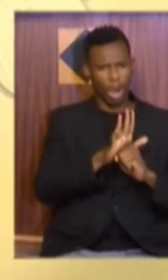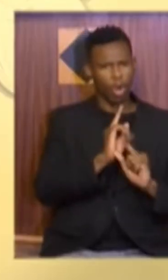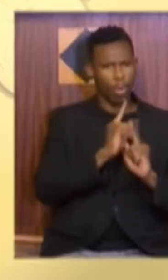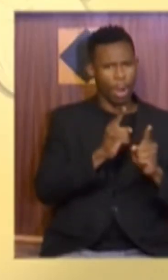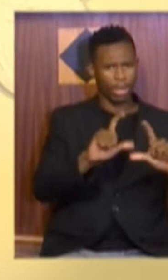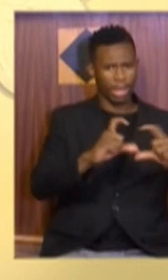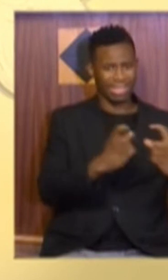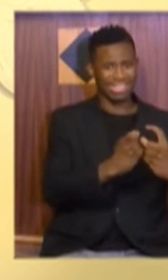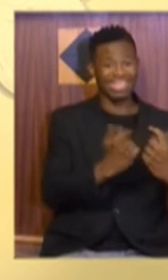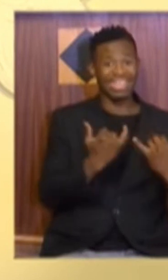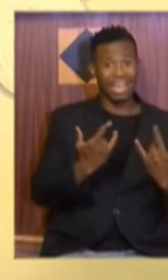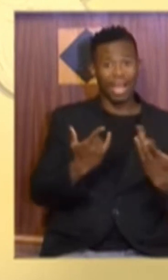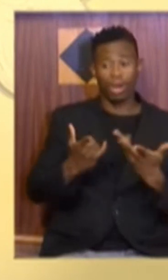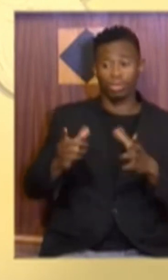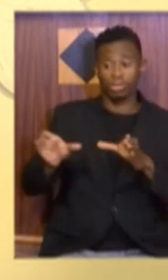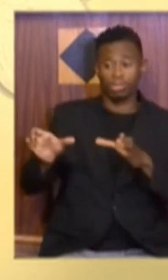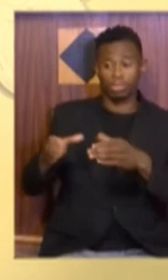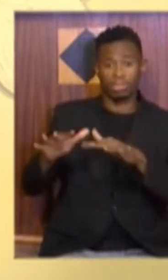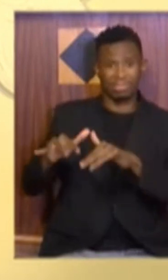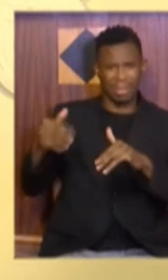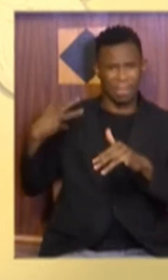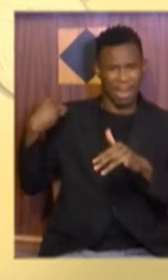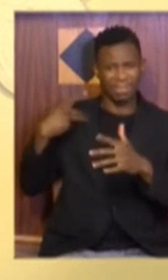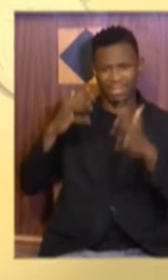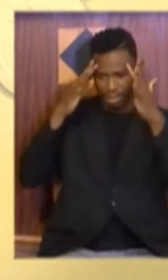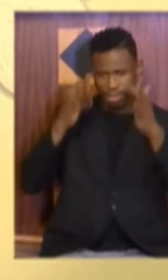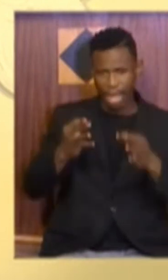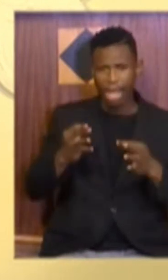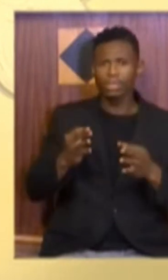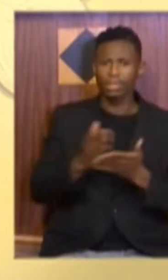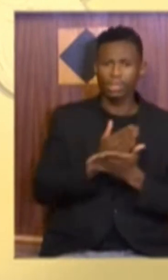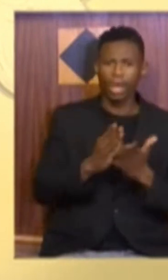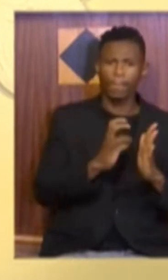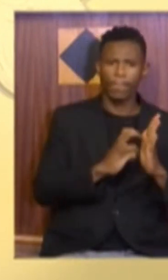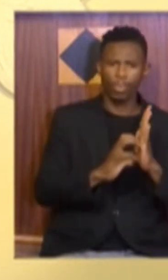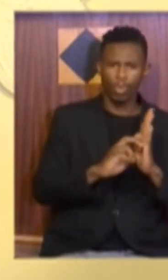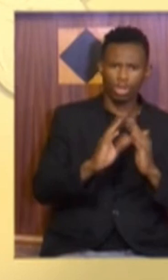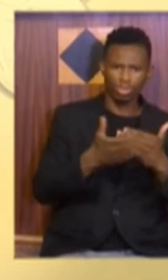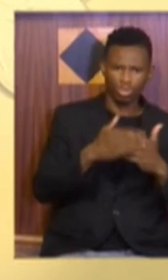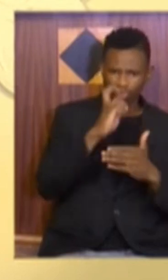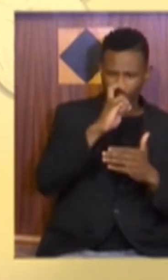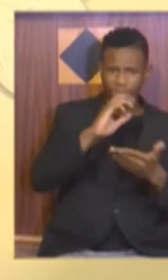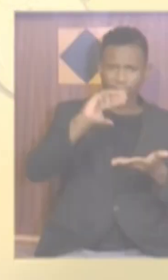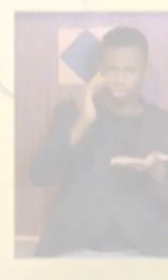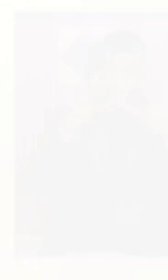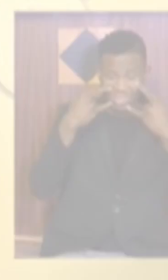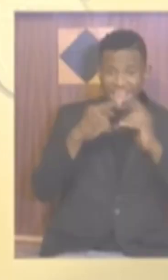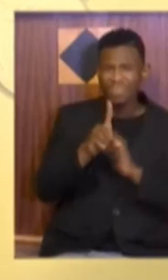decided to ease several restrictions as part of adjusted level 1.